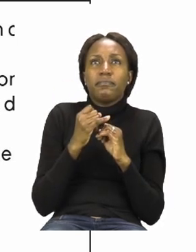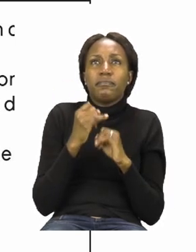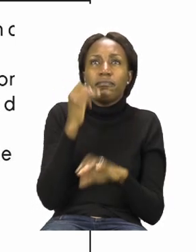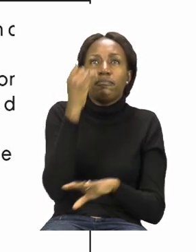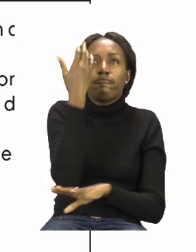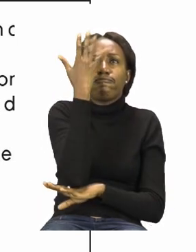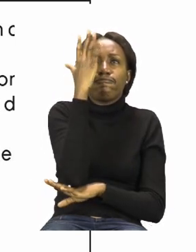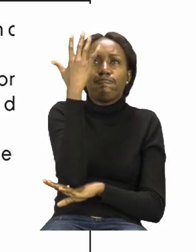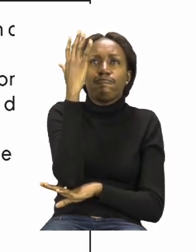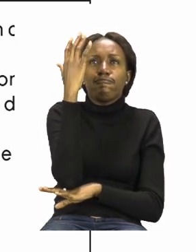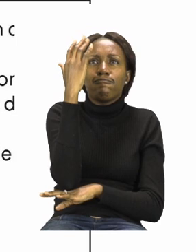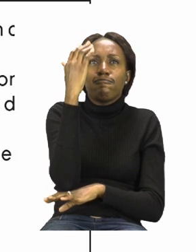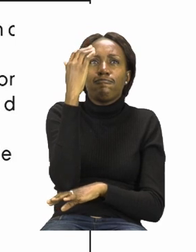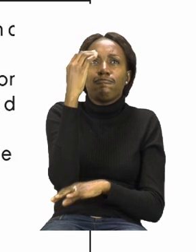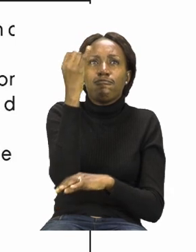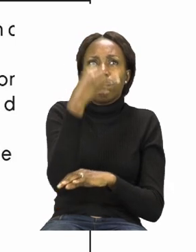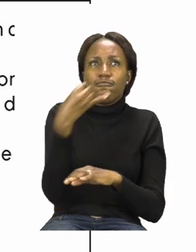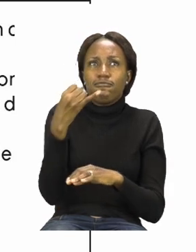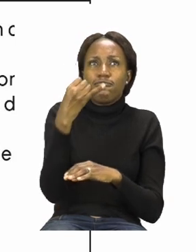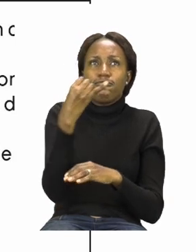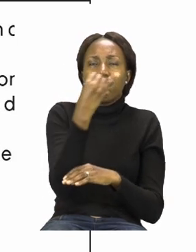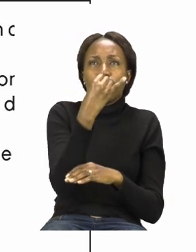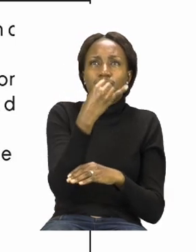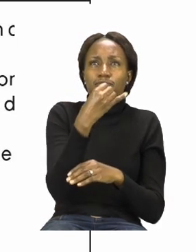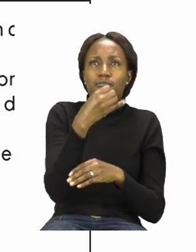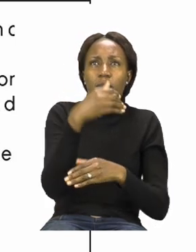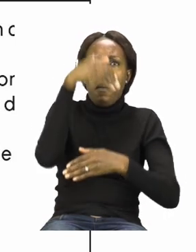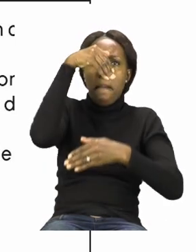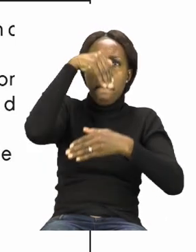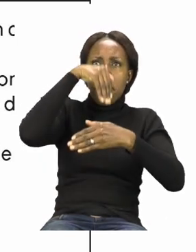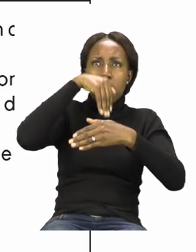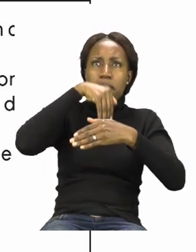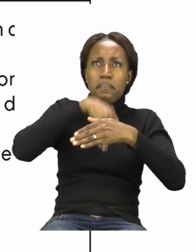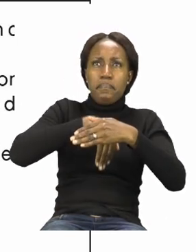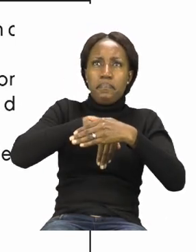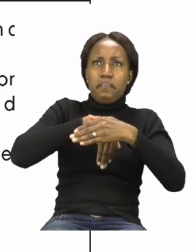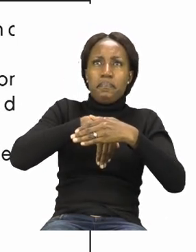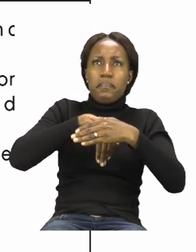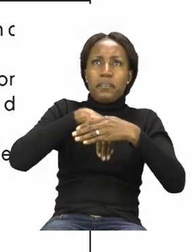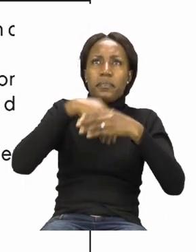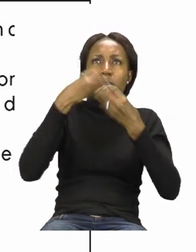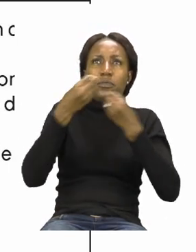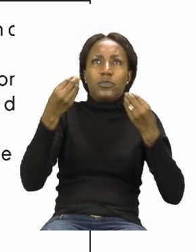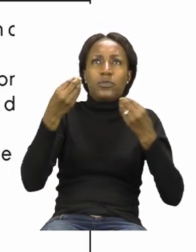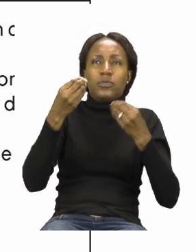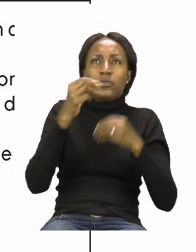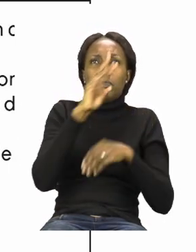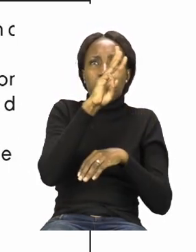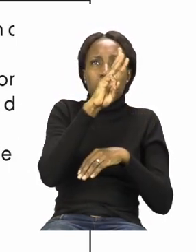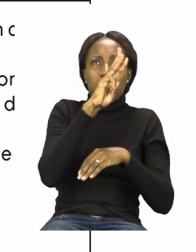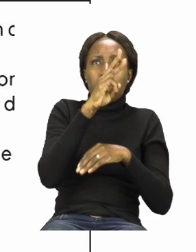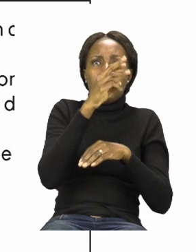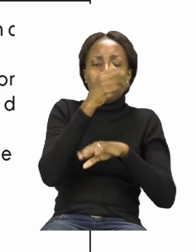to do is draw a tree behind the three children in the picture.